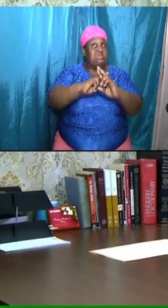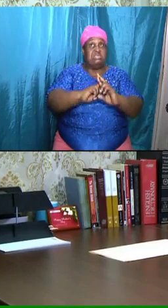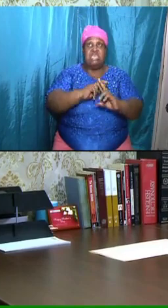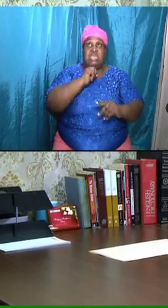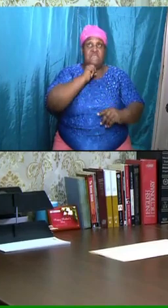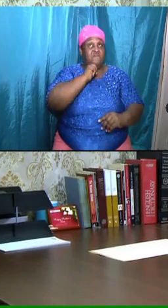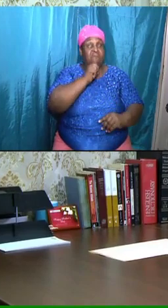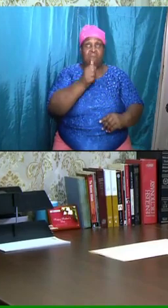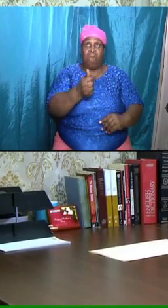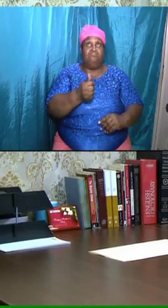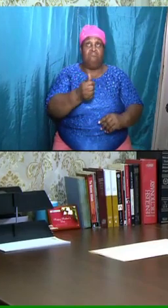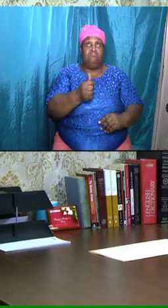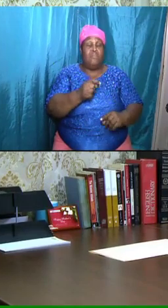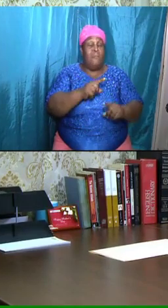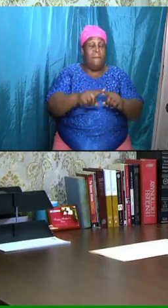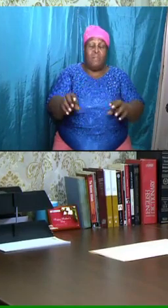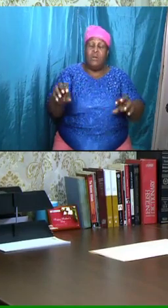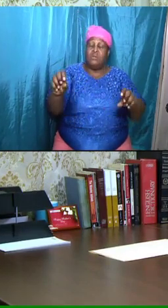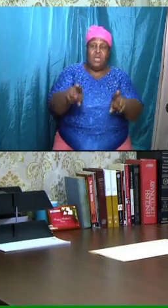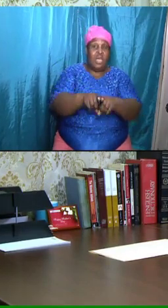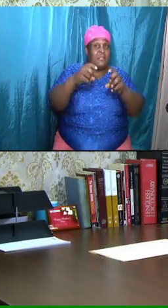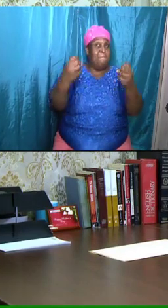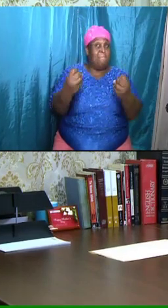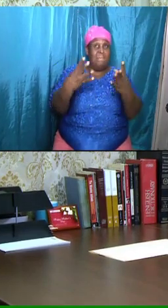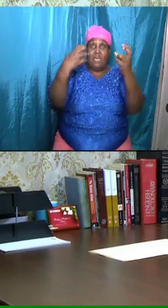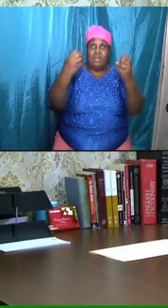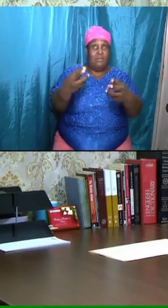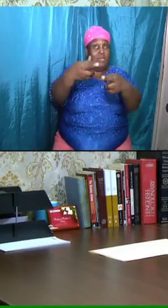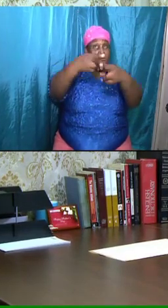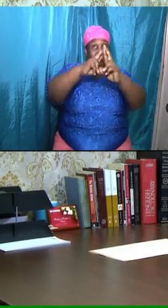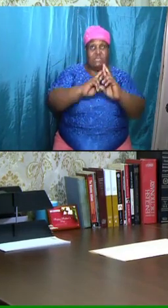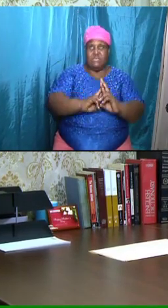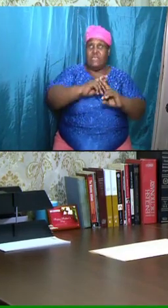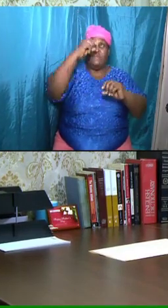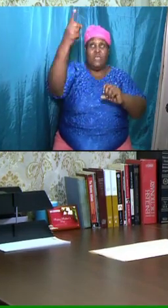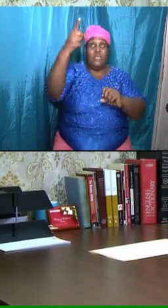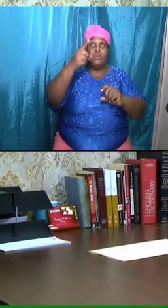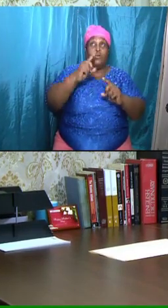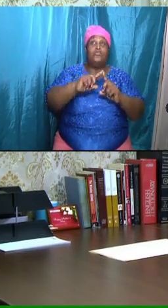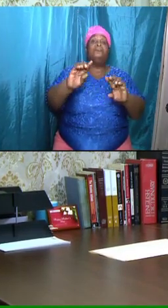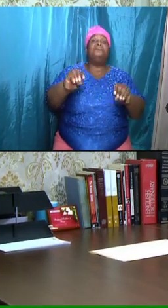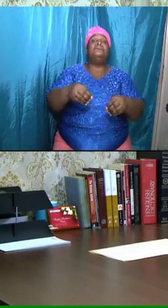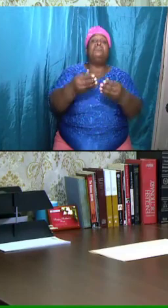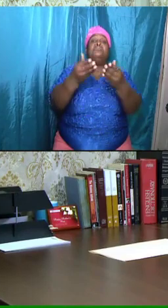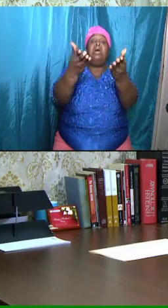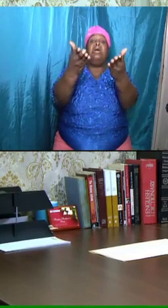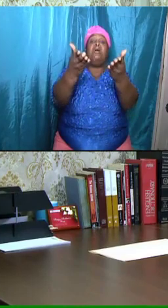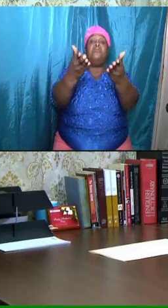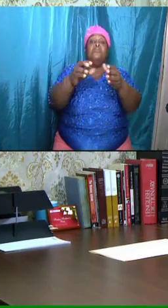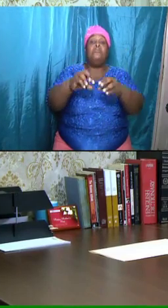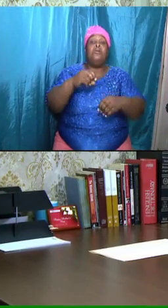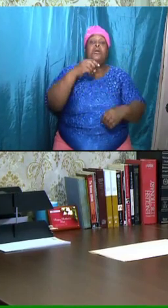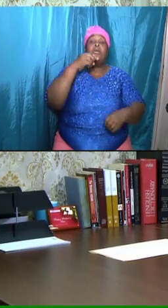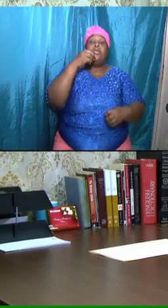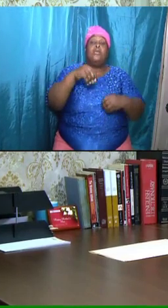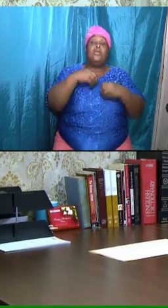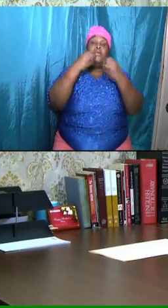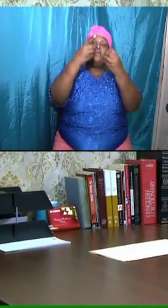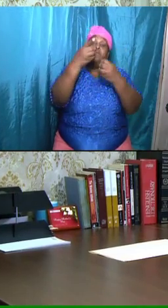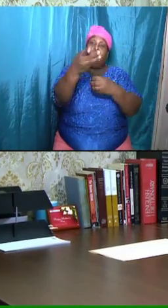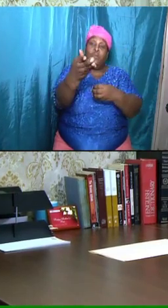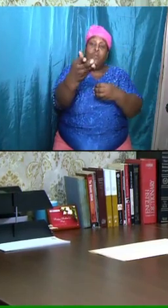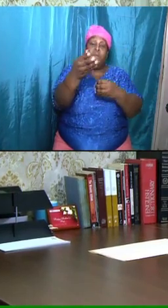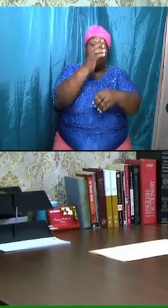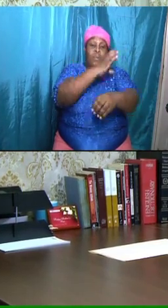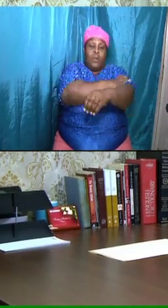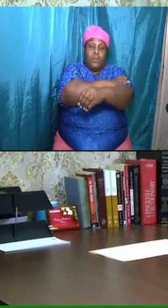But as many as received him, to them gave he power to become the